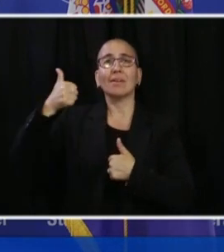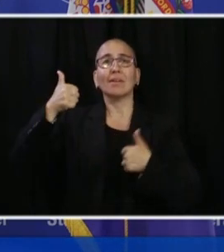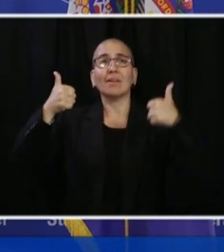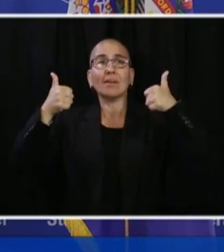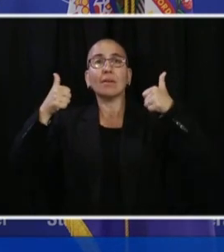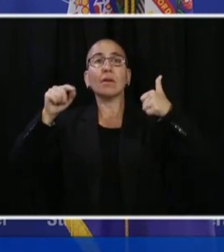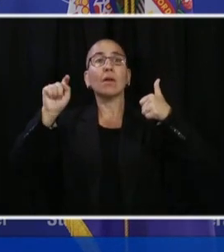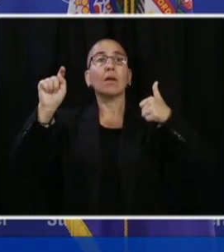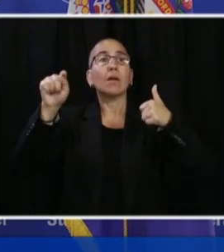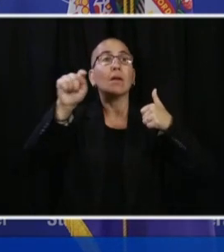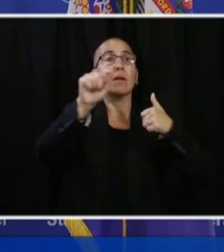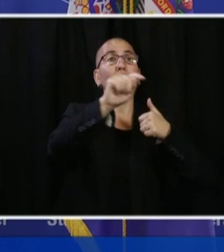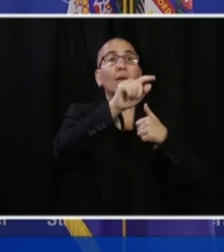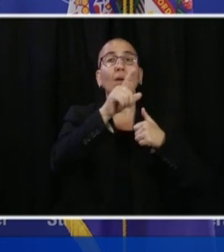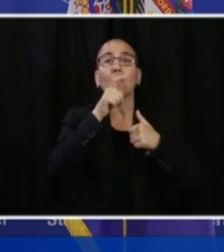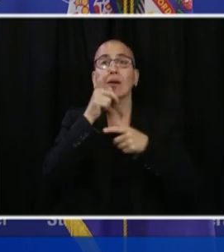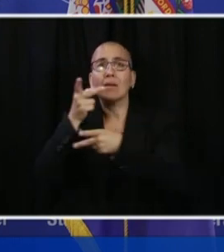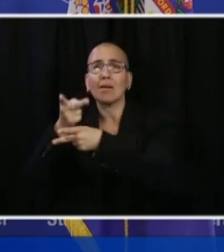else.